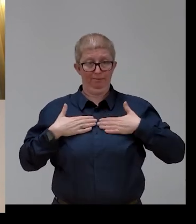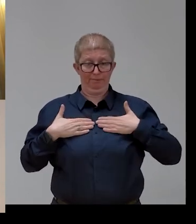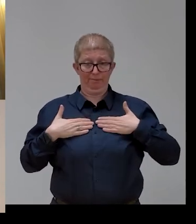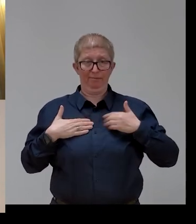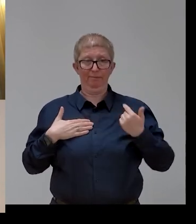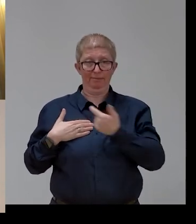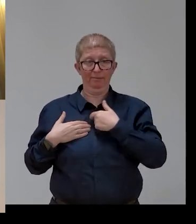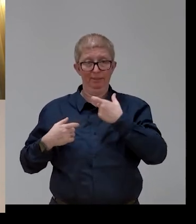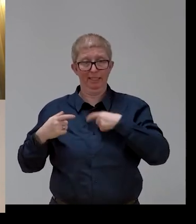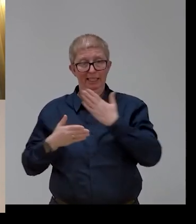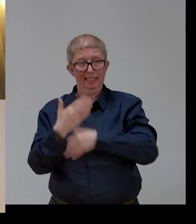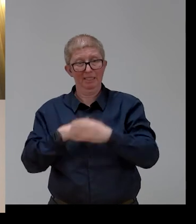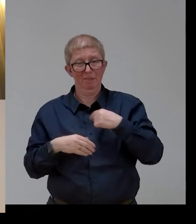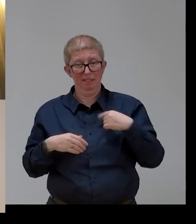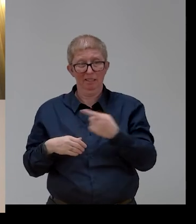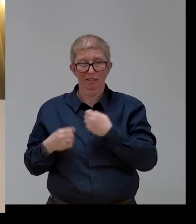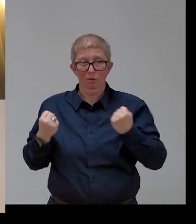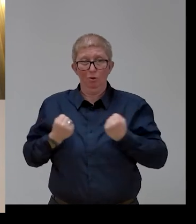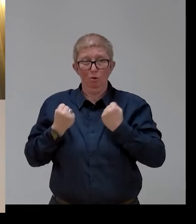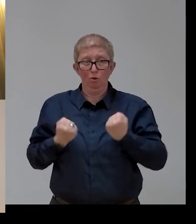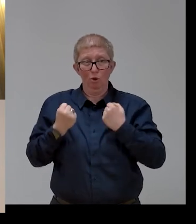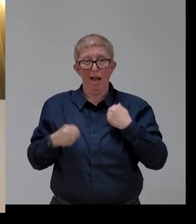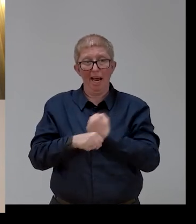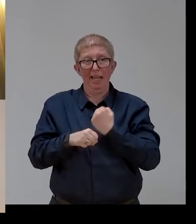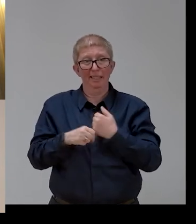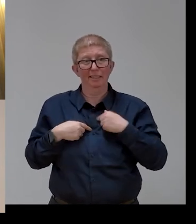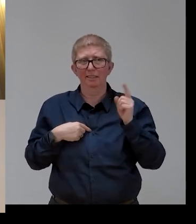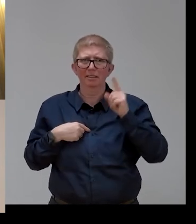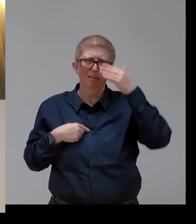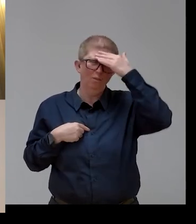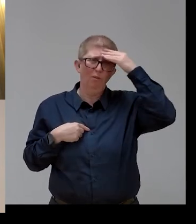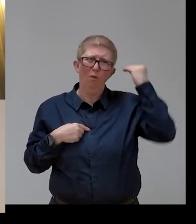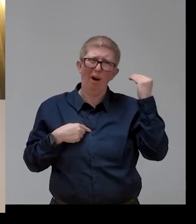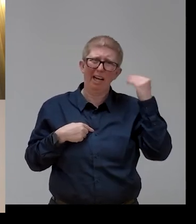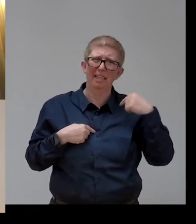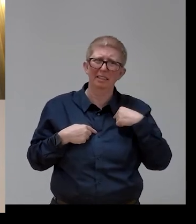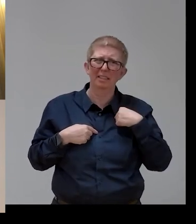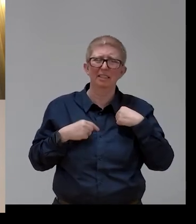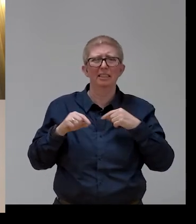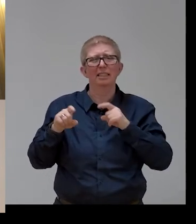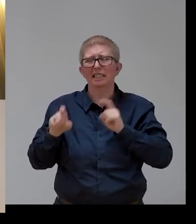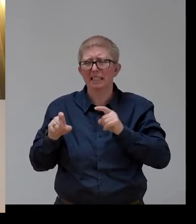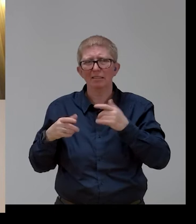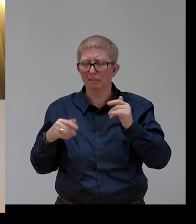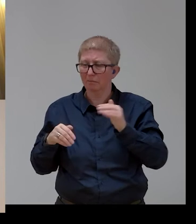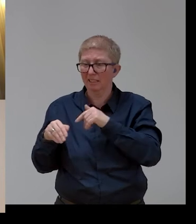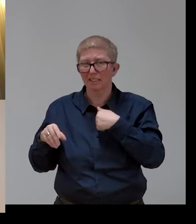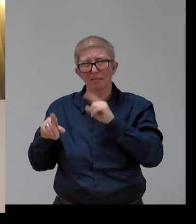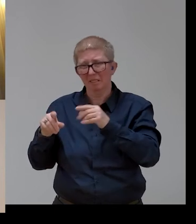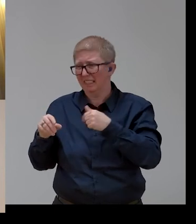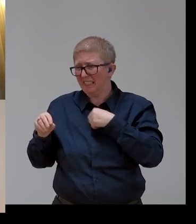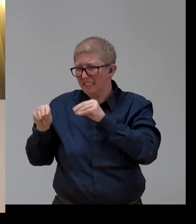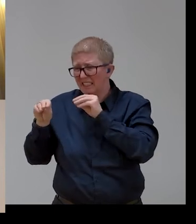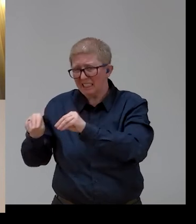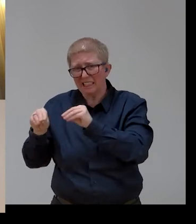these types of centres have a role to